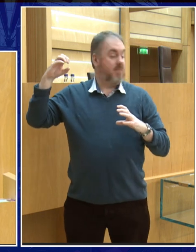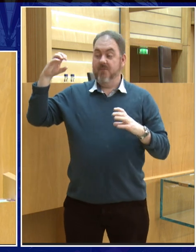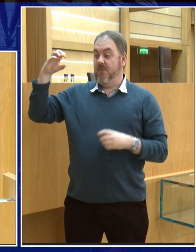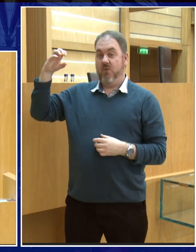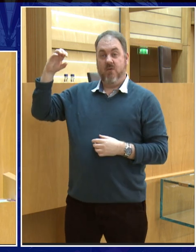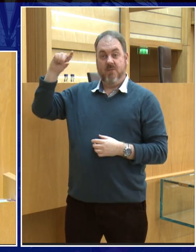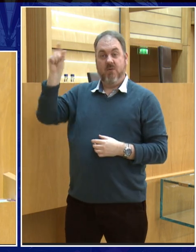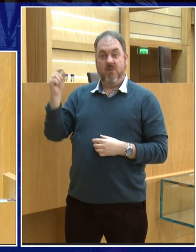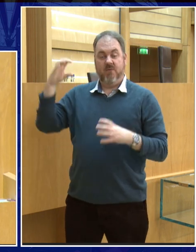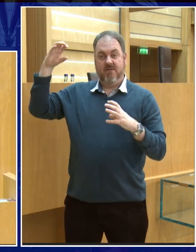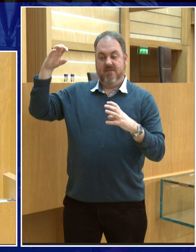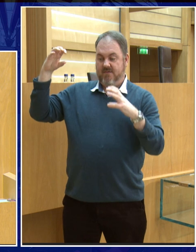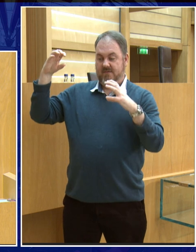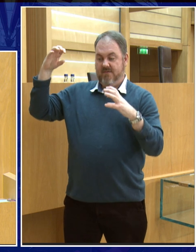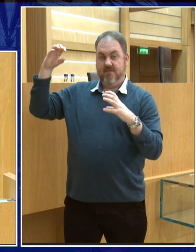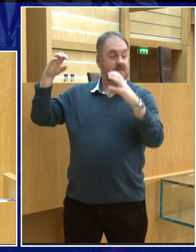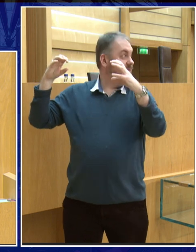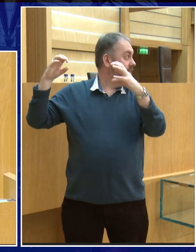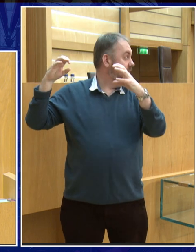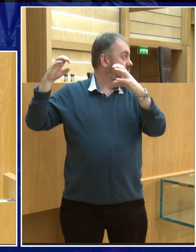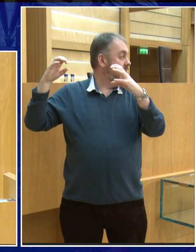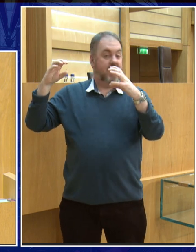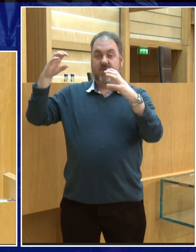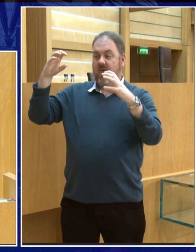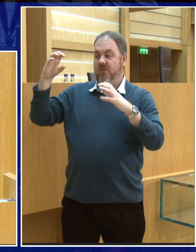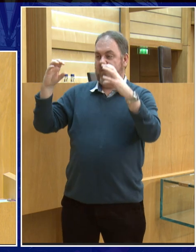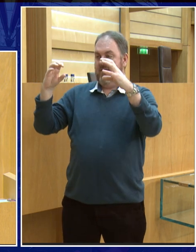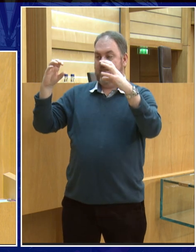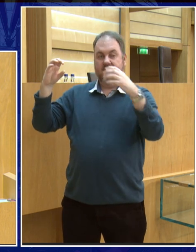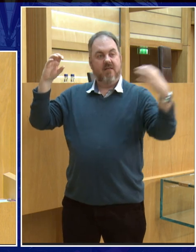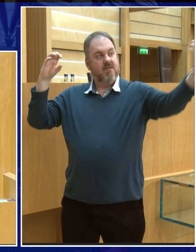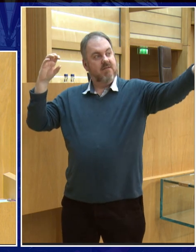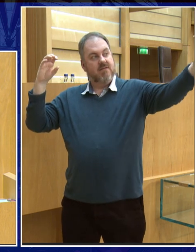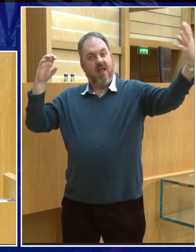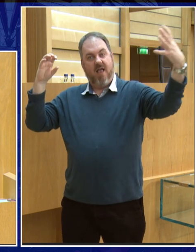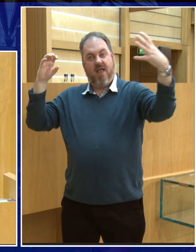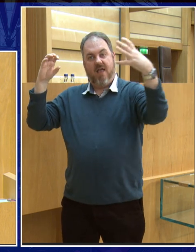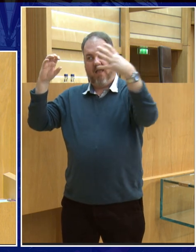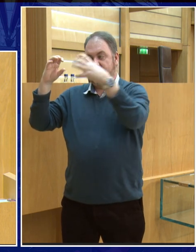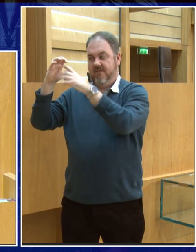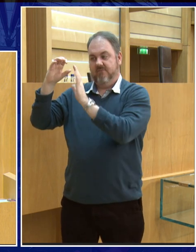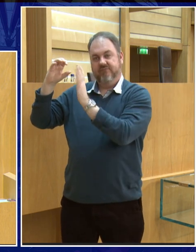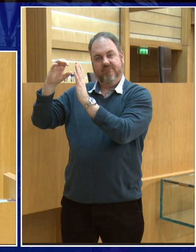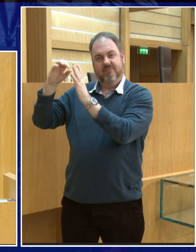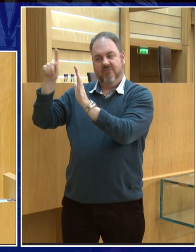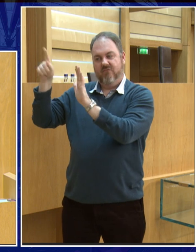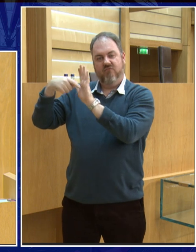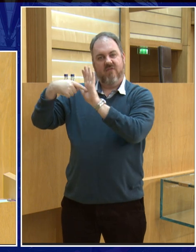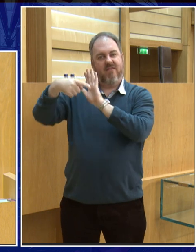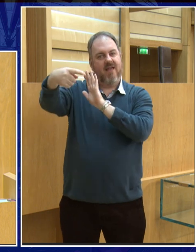and I'm looking at the Moon this side. So this side of the Moon is all lit up, but I'm on this side of the Moon, so I only see the dark side of the Moon.